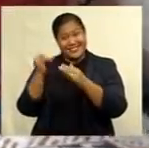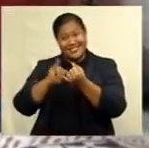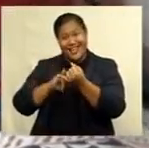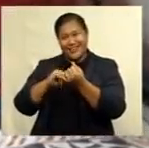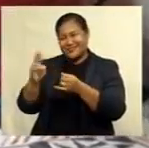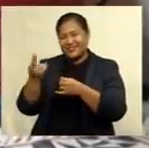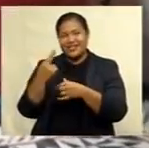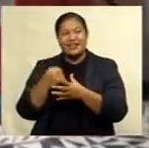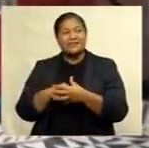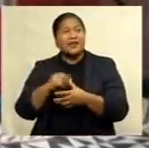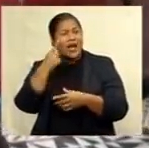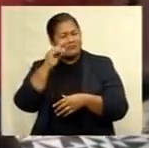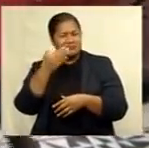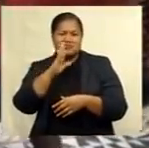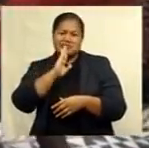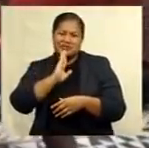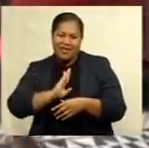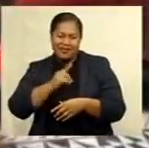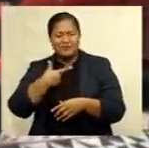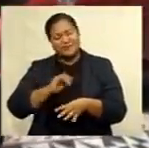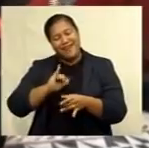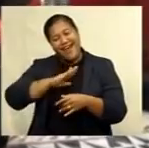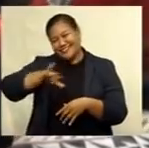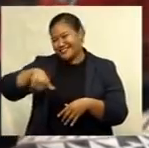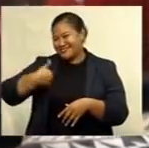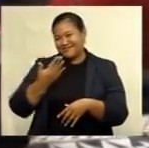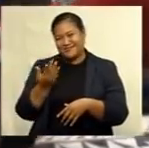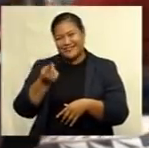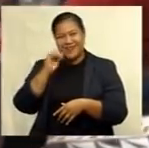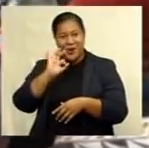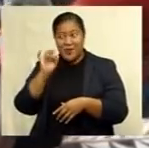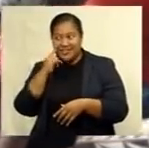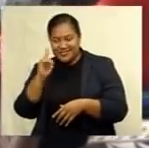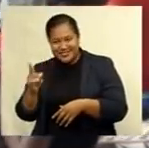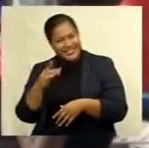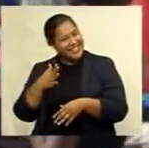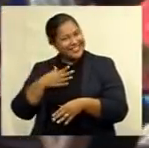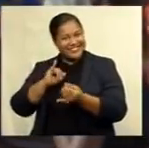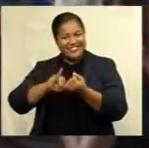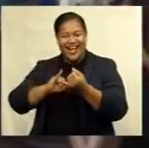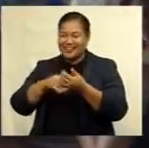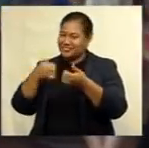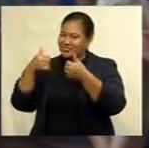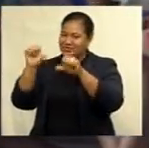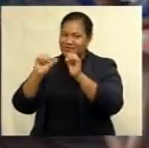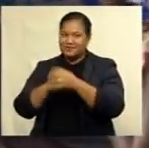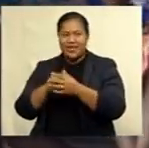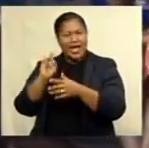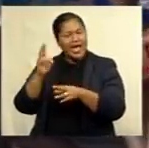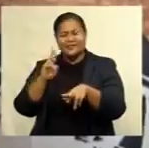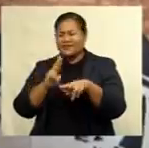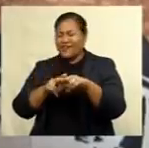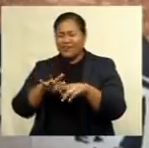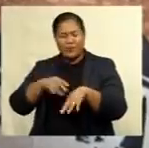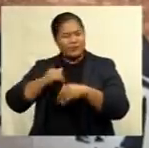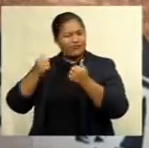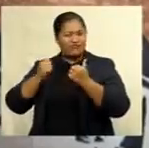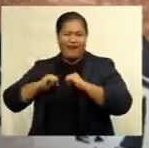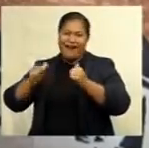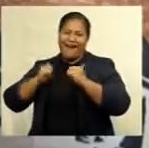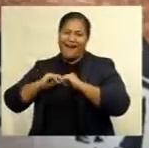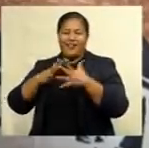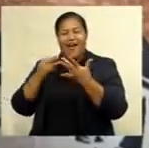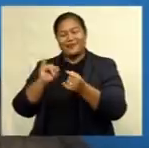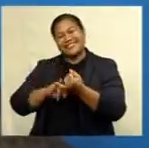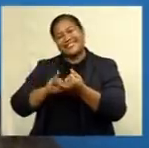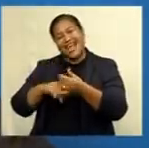saddened with the fact that my husband is not here to witness his son's achievement. His father would have been so proud of how far he's